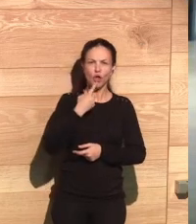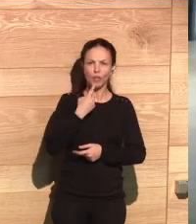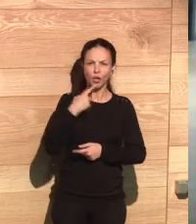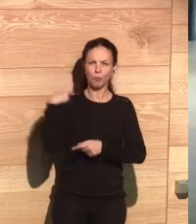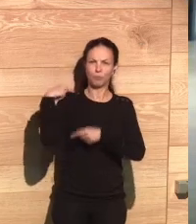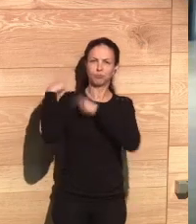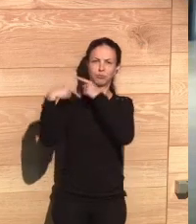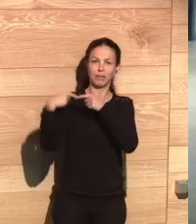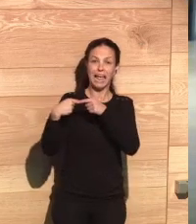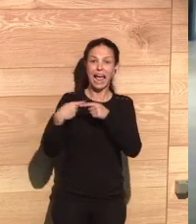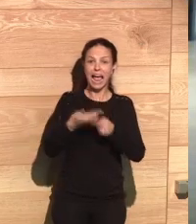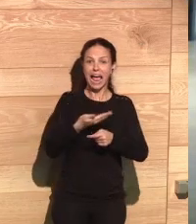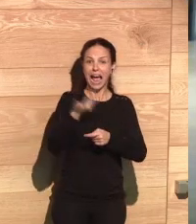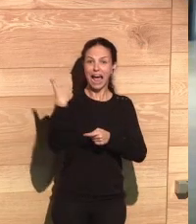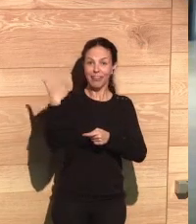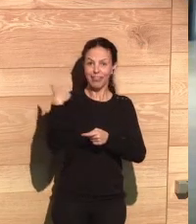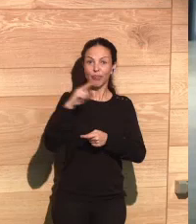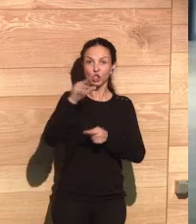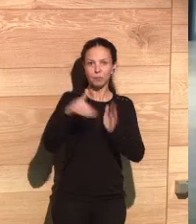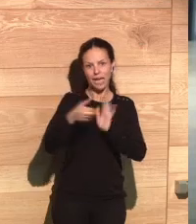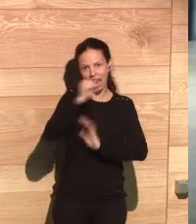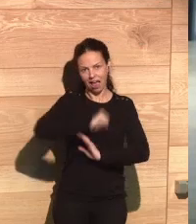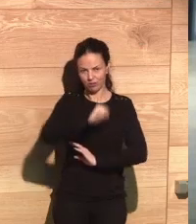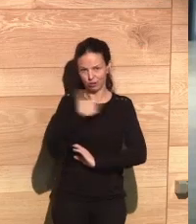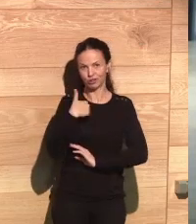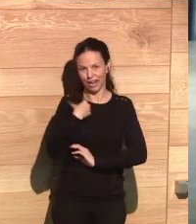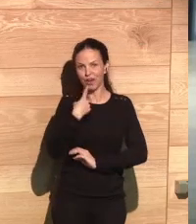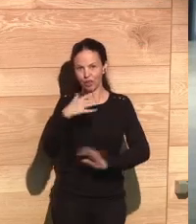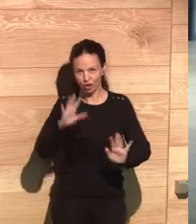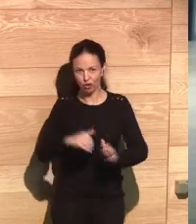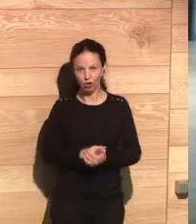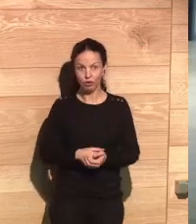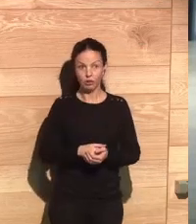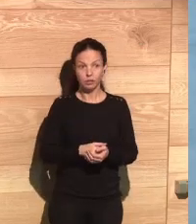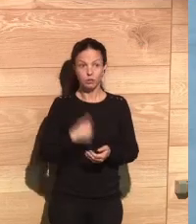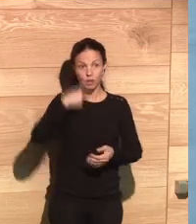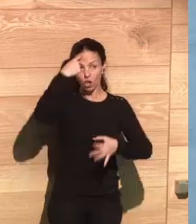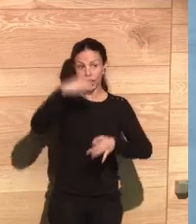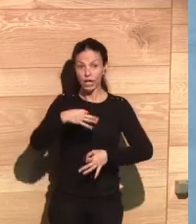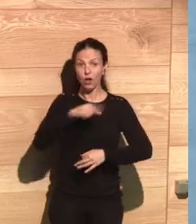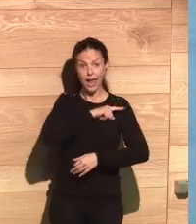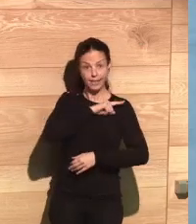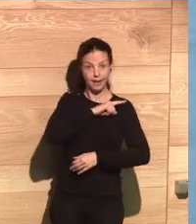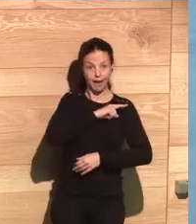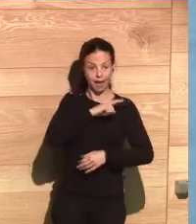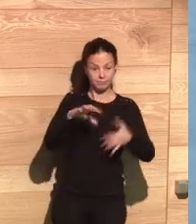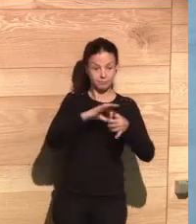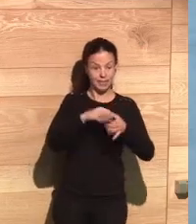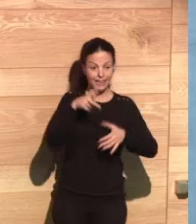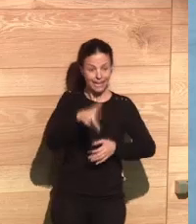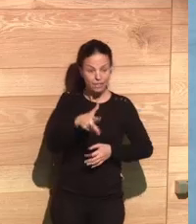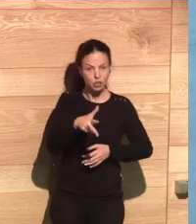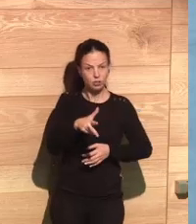was said by a philosopher in Rome 2,000 years ago. And I think that this ethics